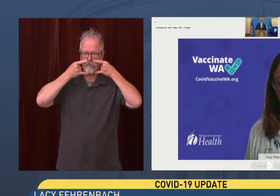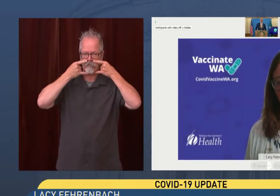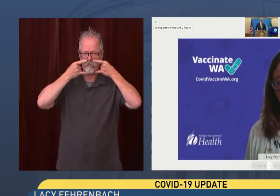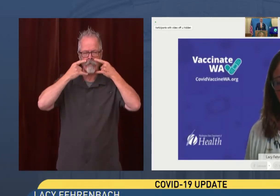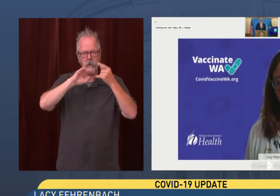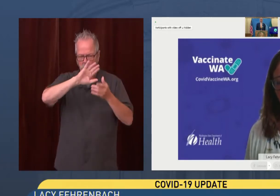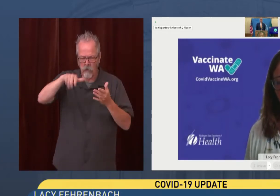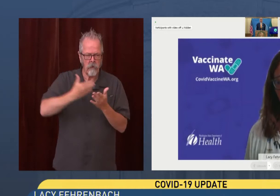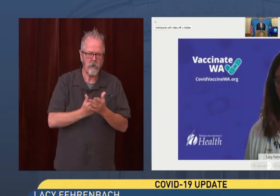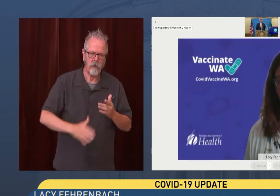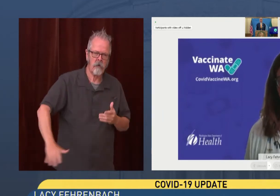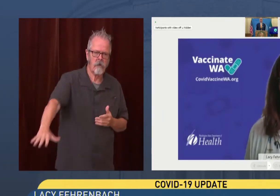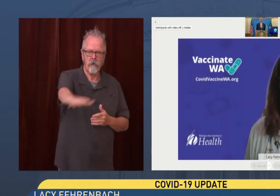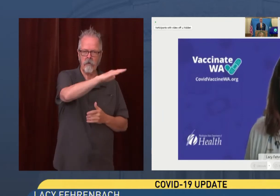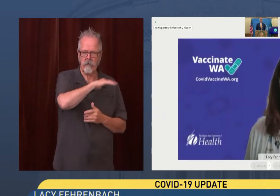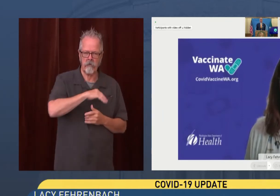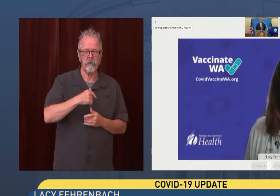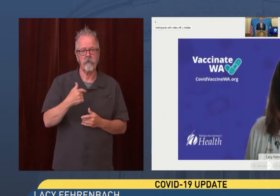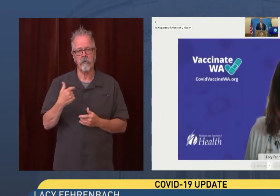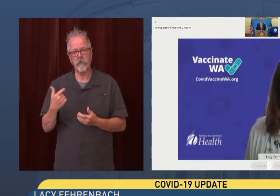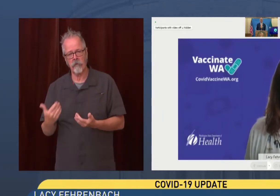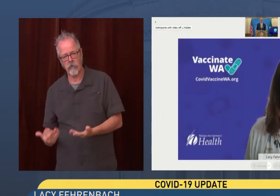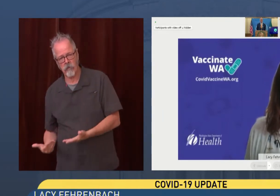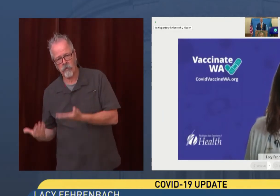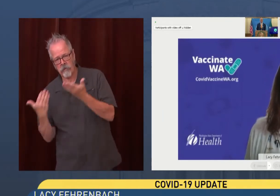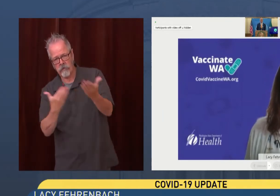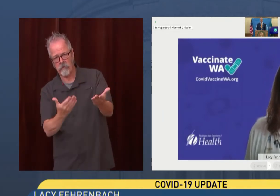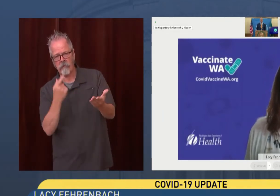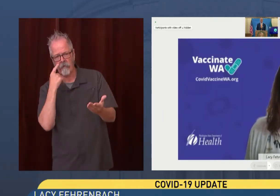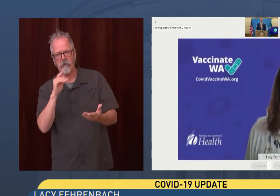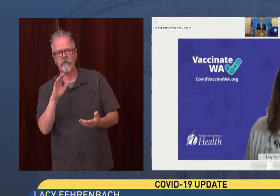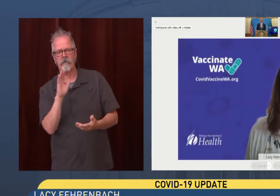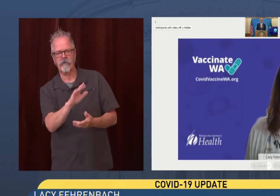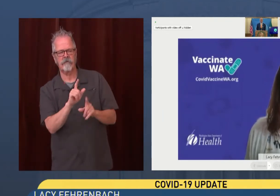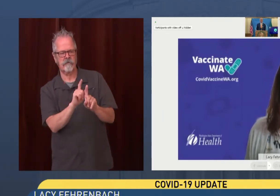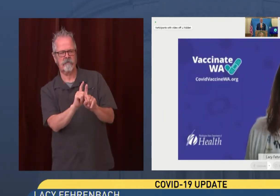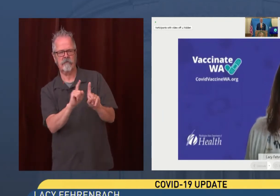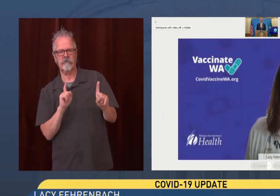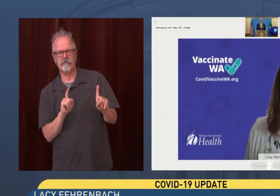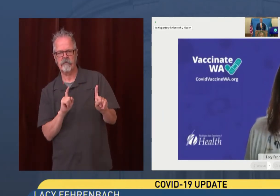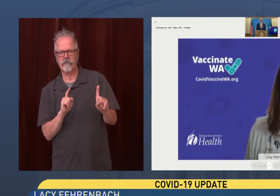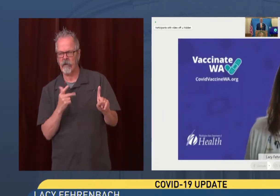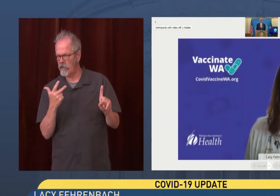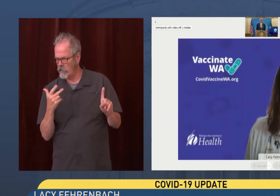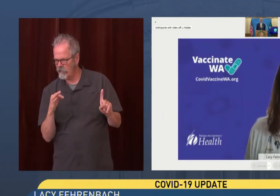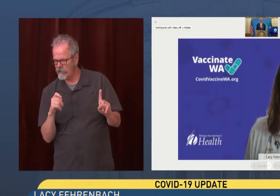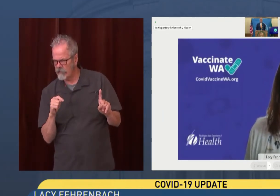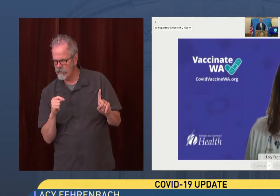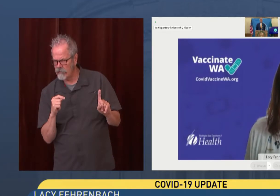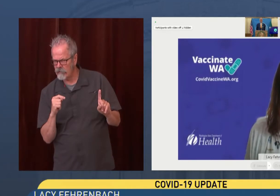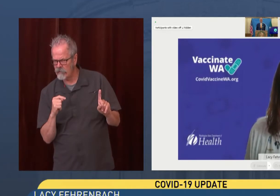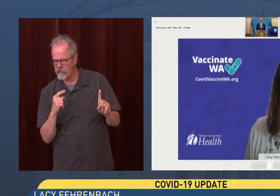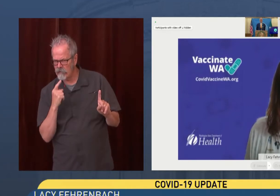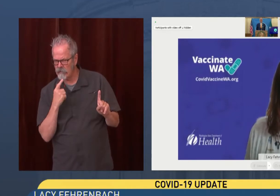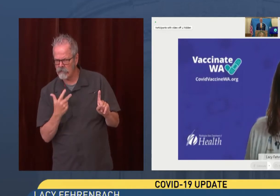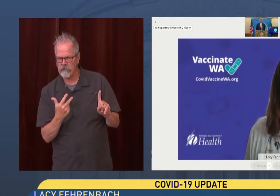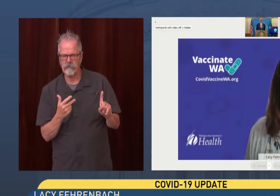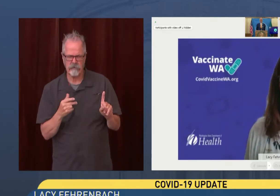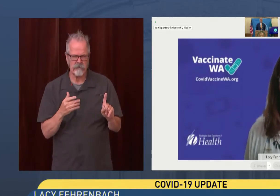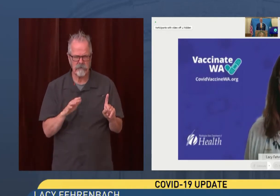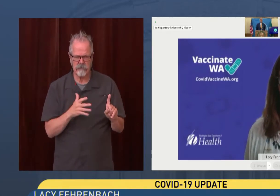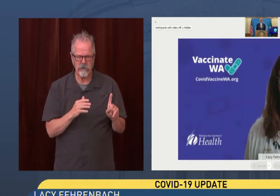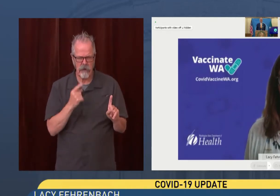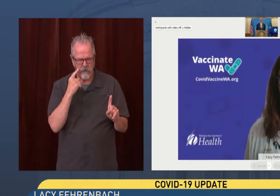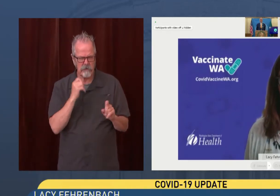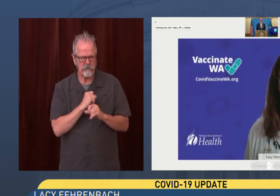recommend three feet of distancing. However, distancing shall not prevent schools from offering in-person instruction to all students